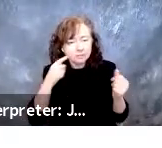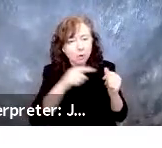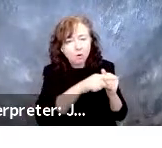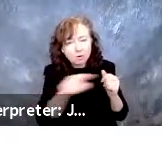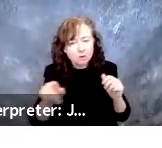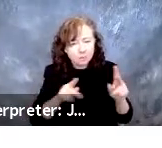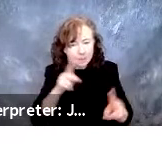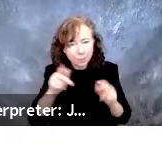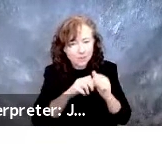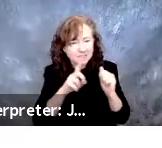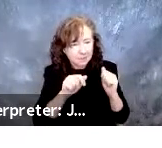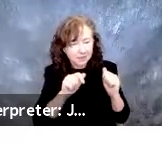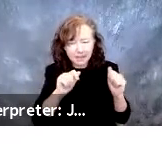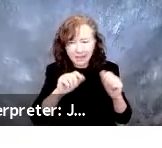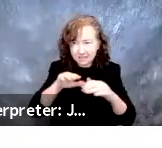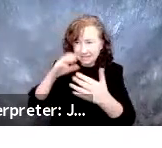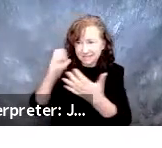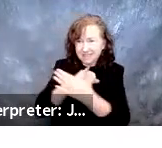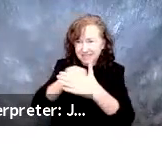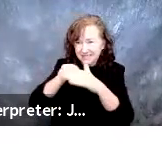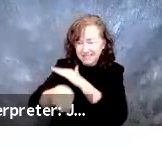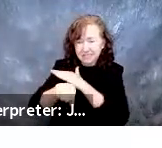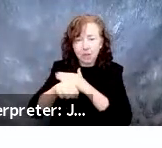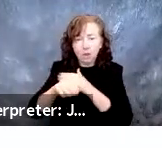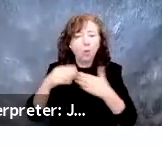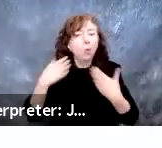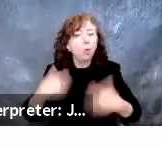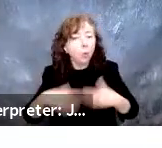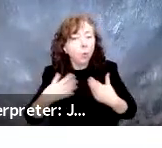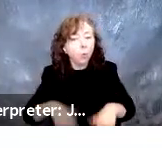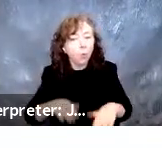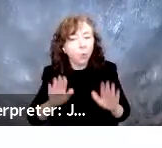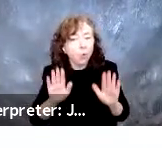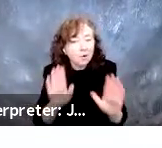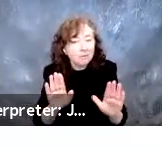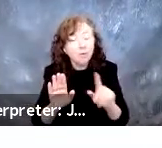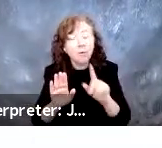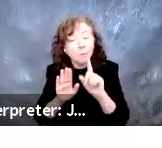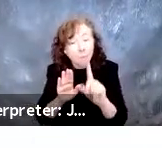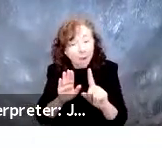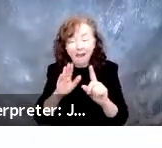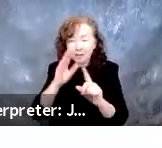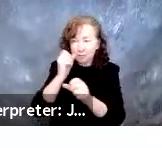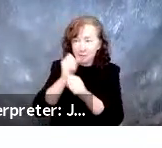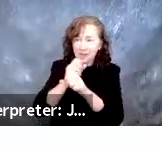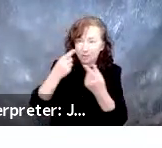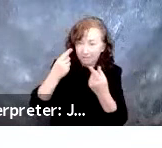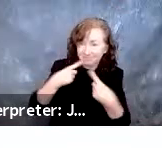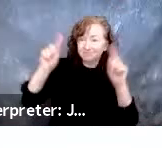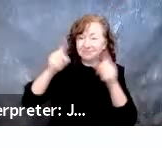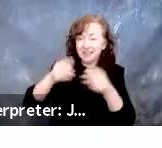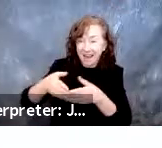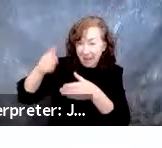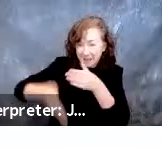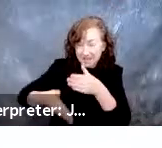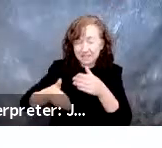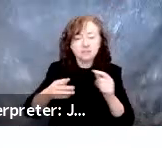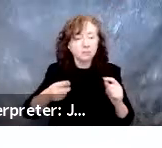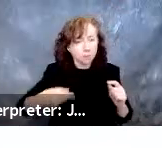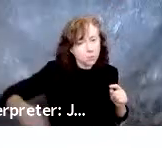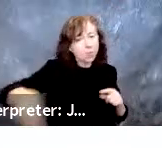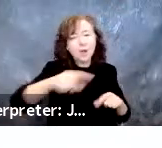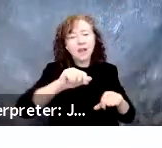is incredible. But if that outcome is to be achieved, we must work collectively to ensure that the